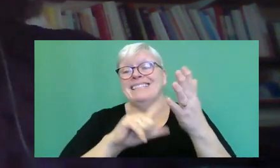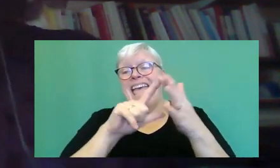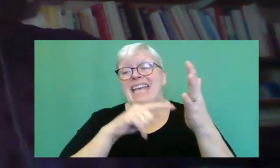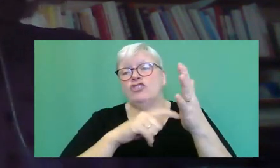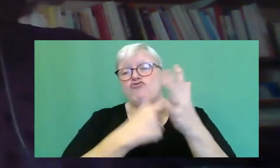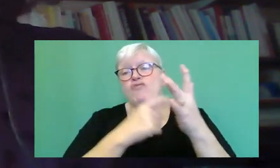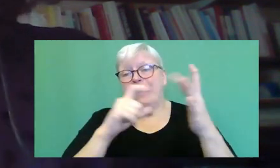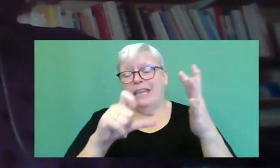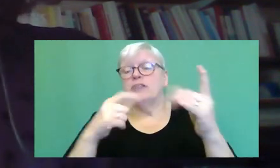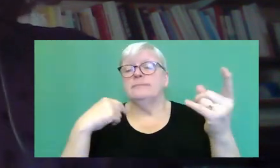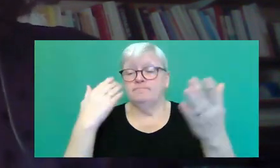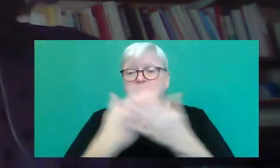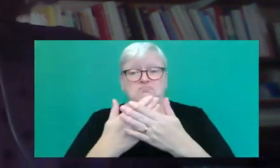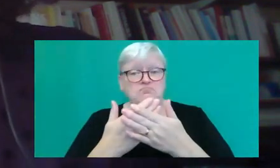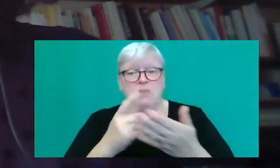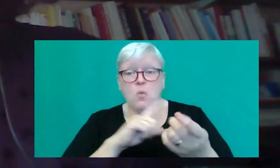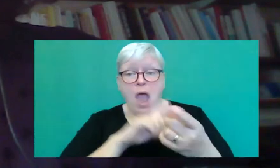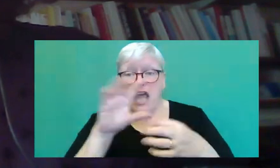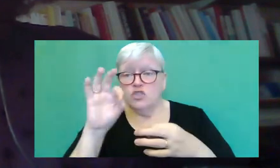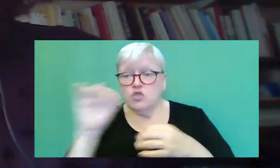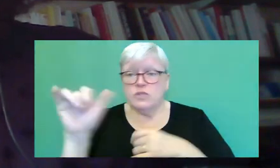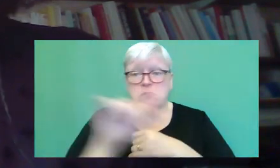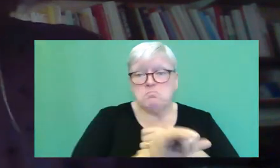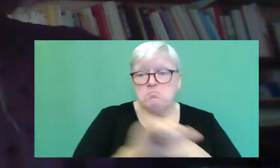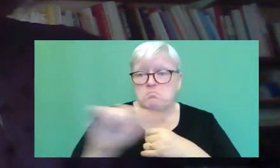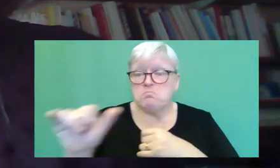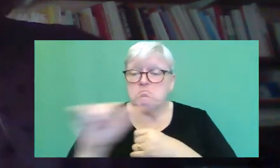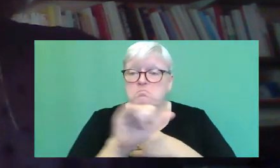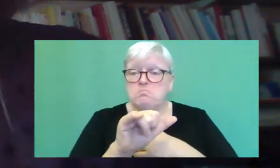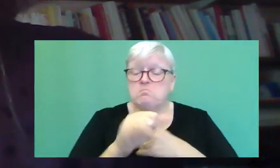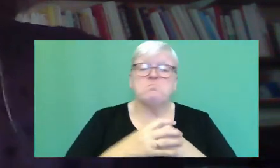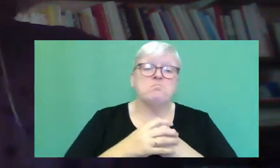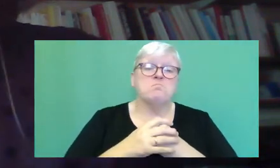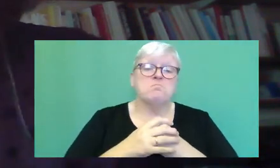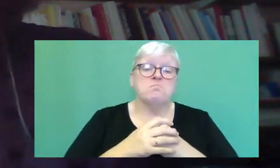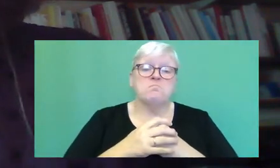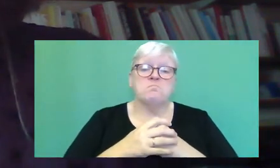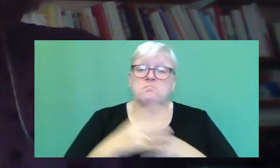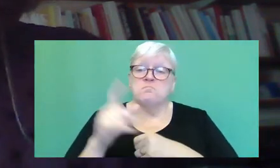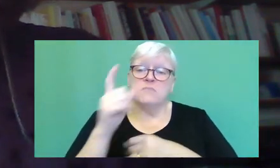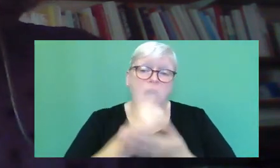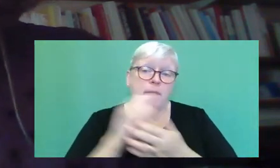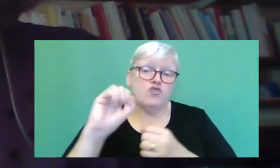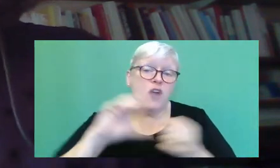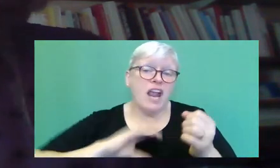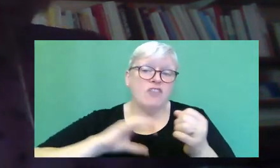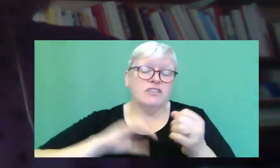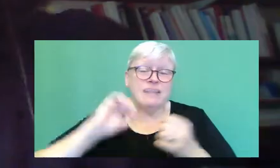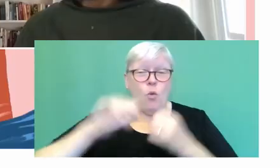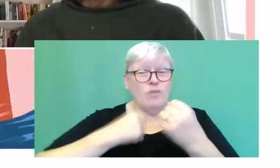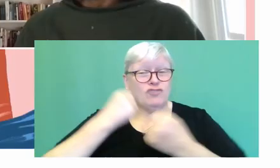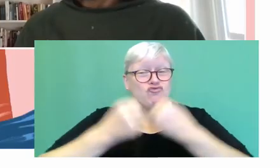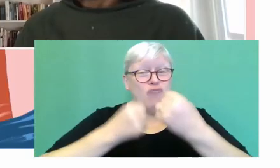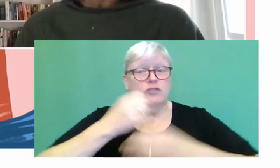significance in those choices regarding the characters and their own struggles, their own kind of emotional